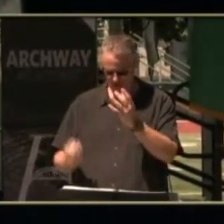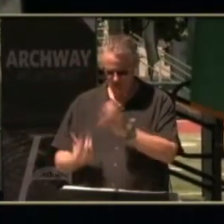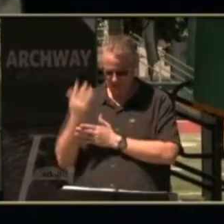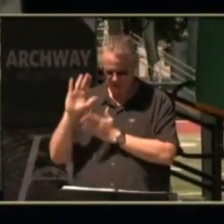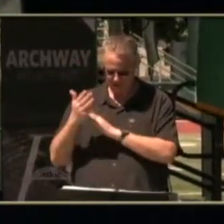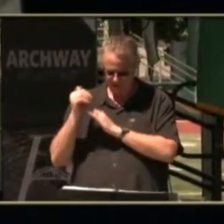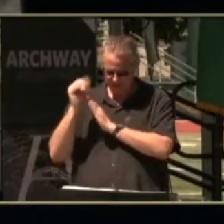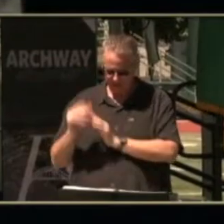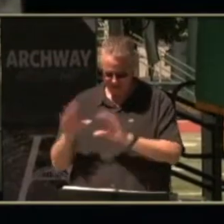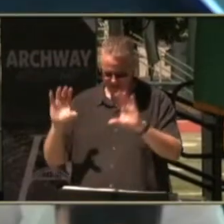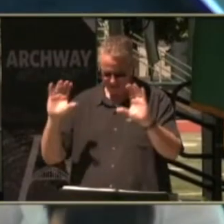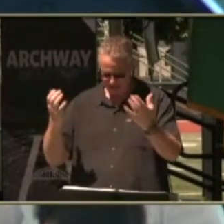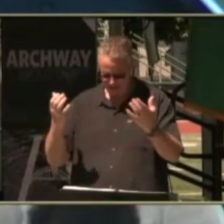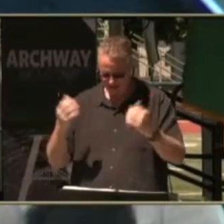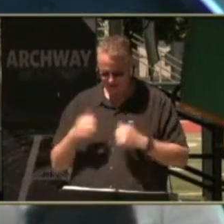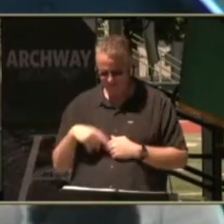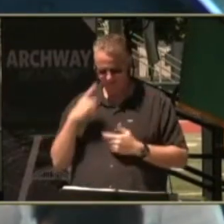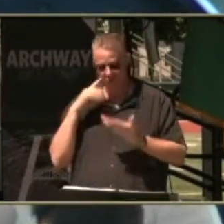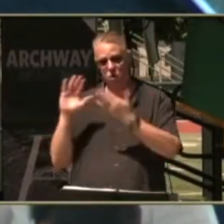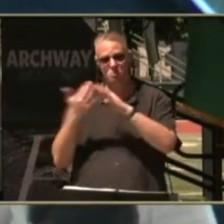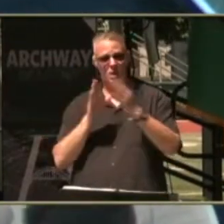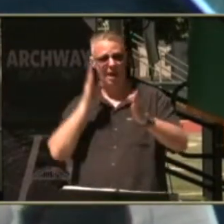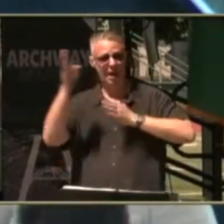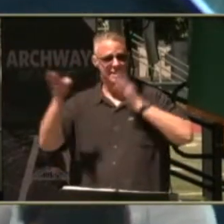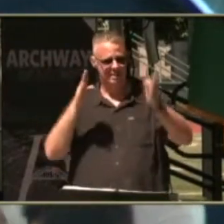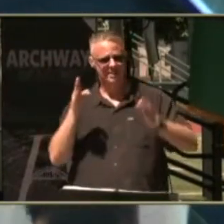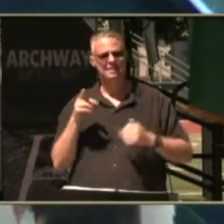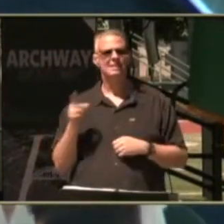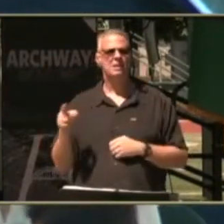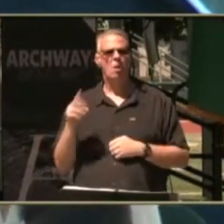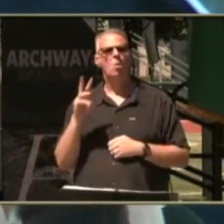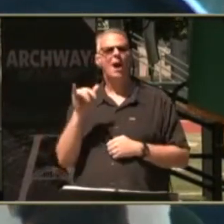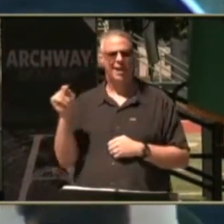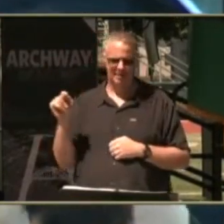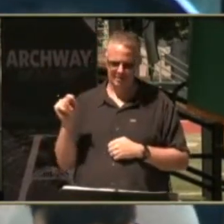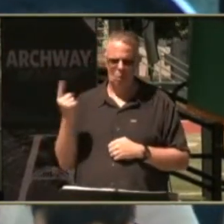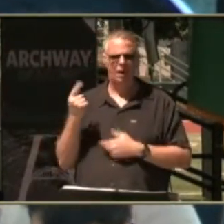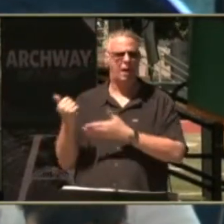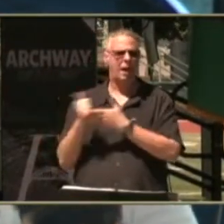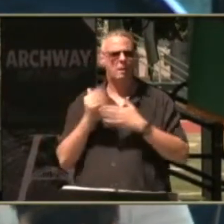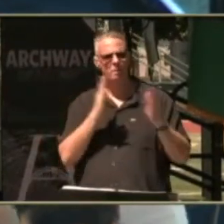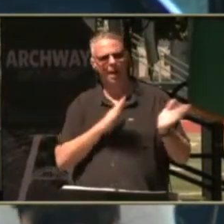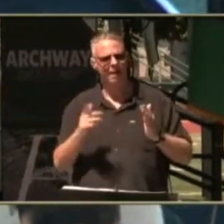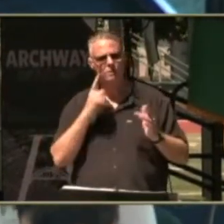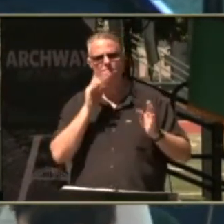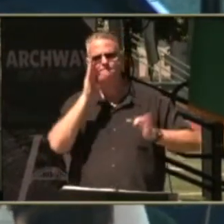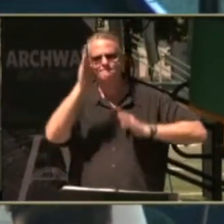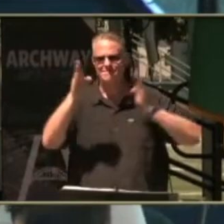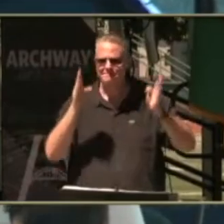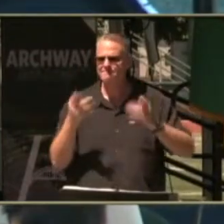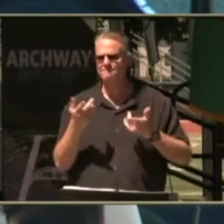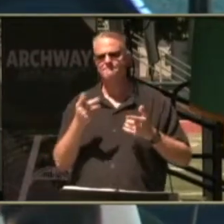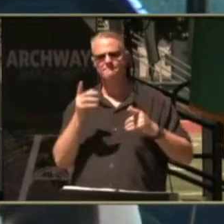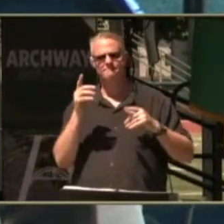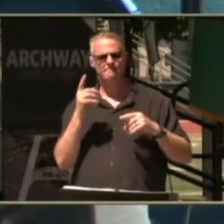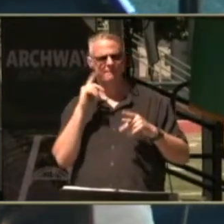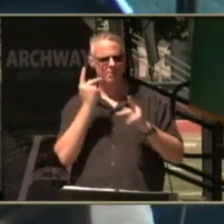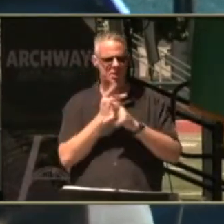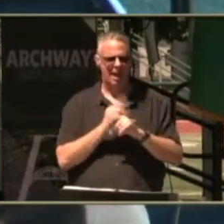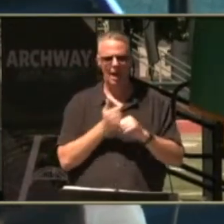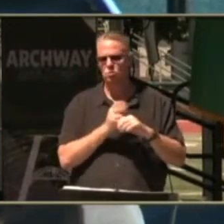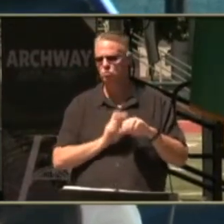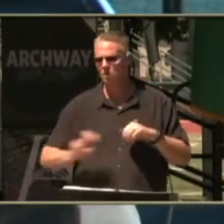leader in his class on community outings why it consistently helps out with the travel planning of the outings can utilize community resources